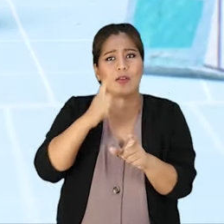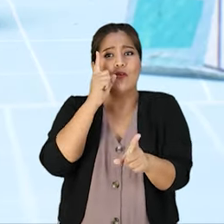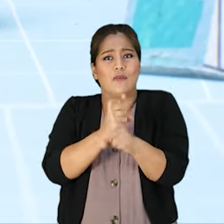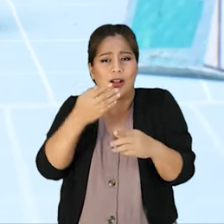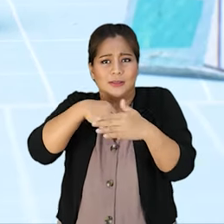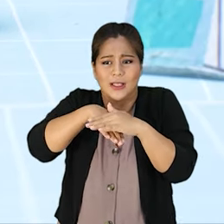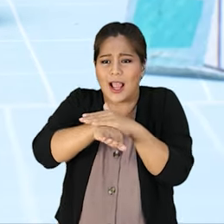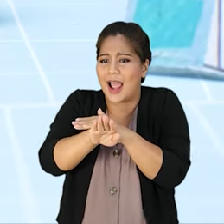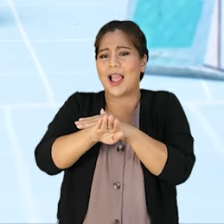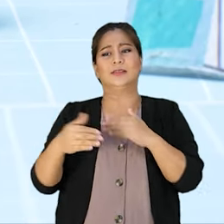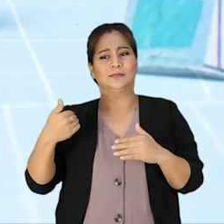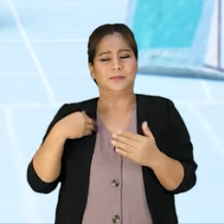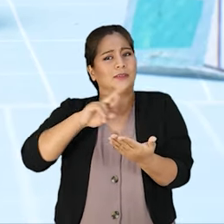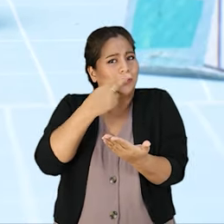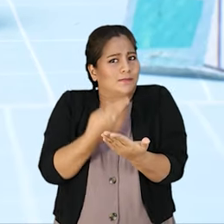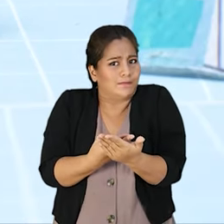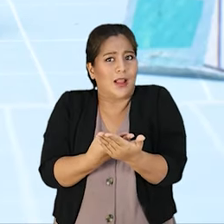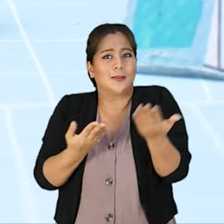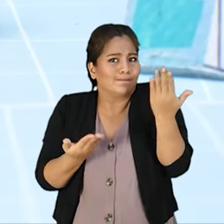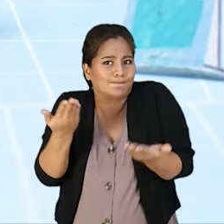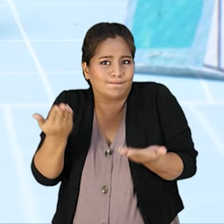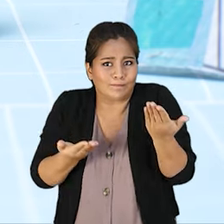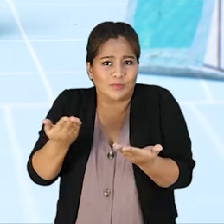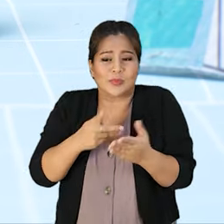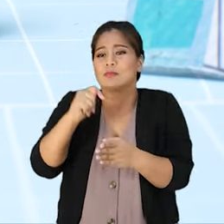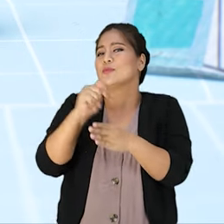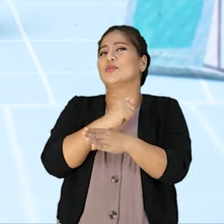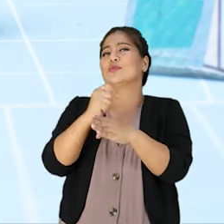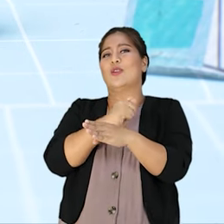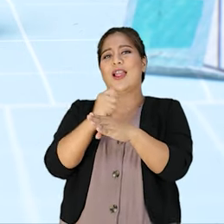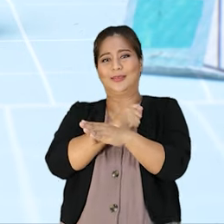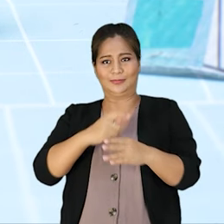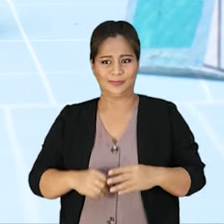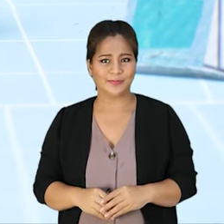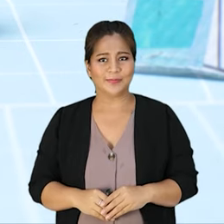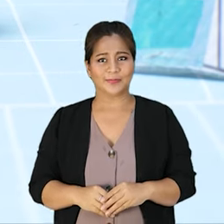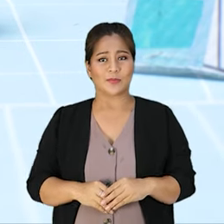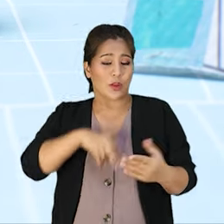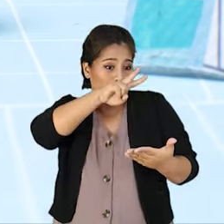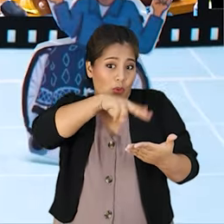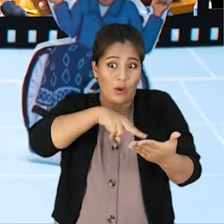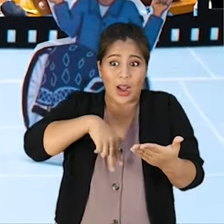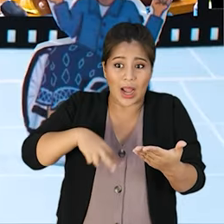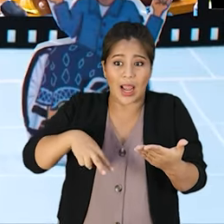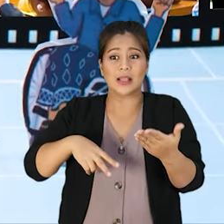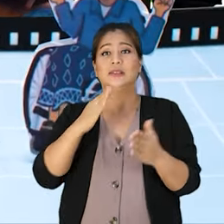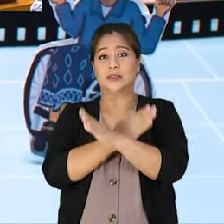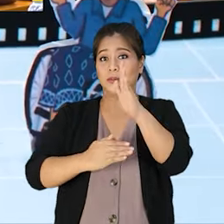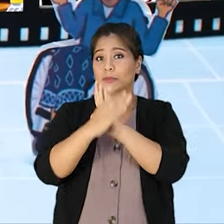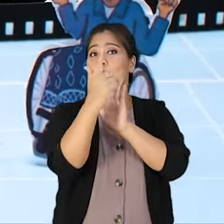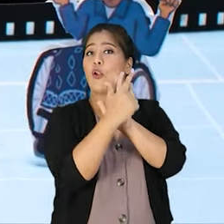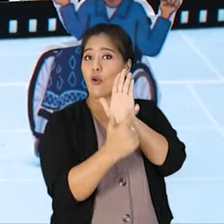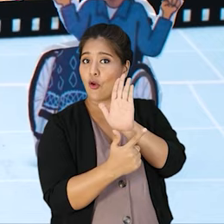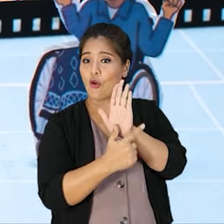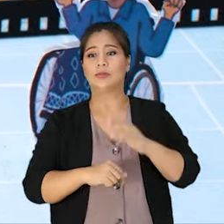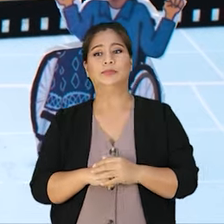You have the right to access quality health and rehabilitation services by trained professionals. You can read about